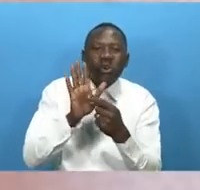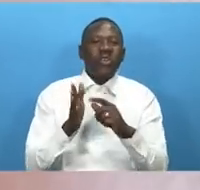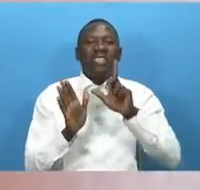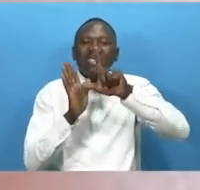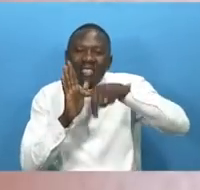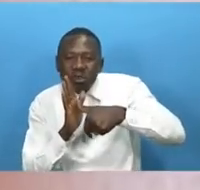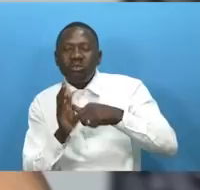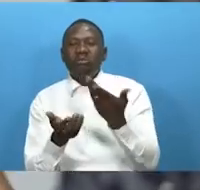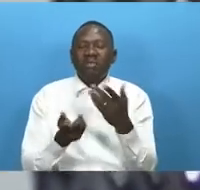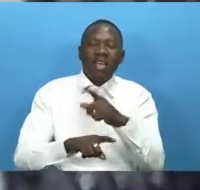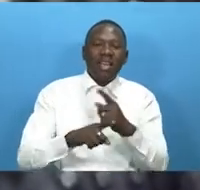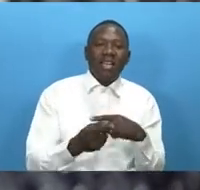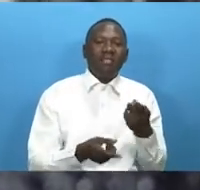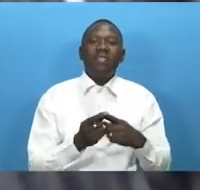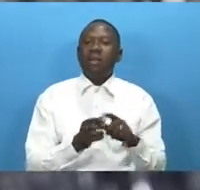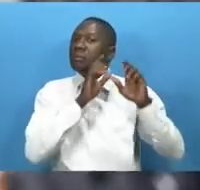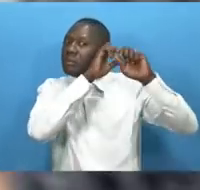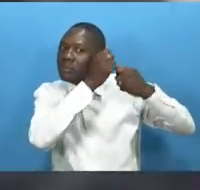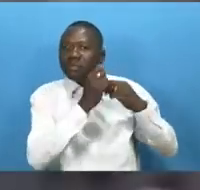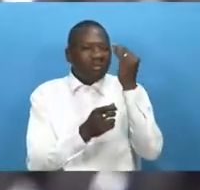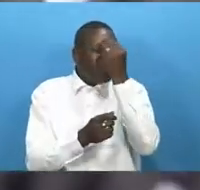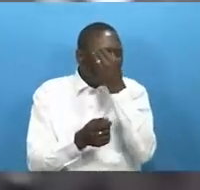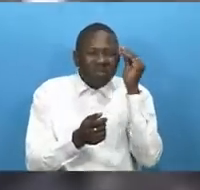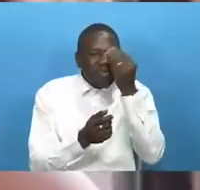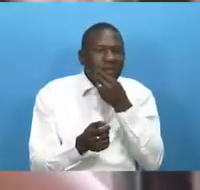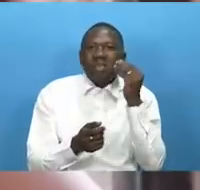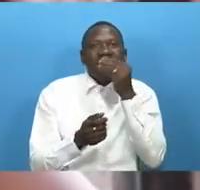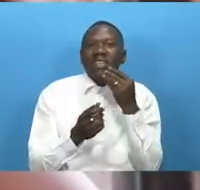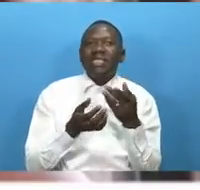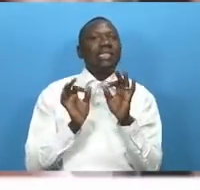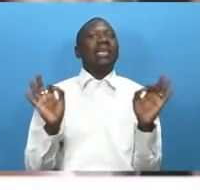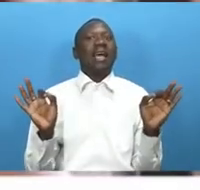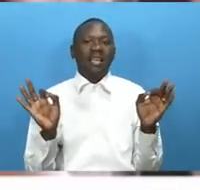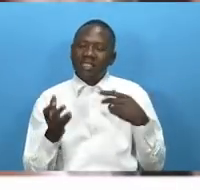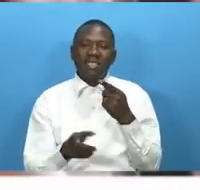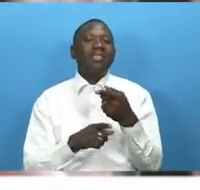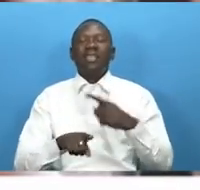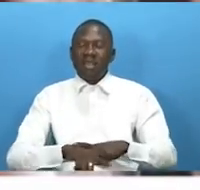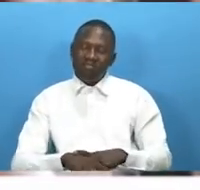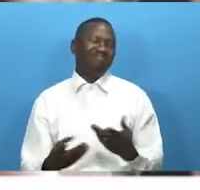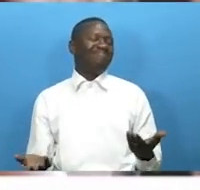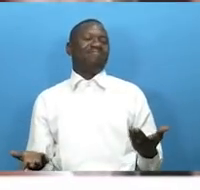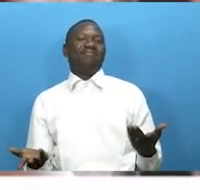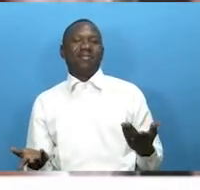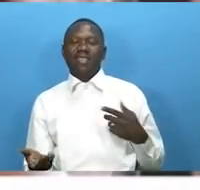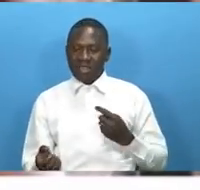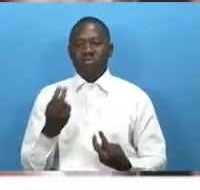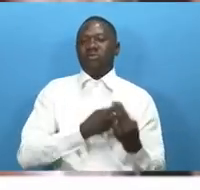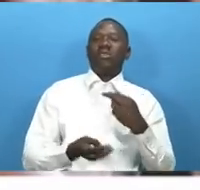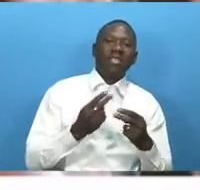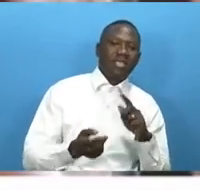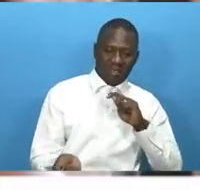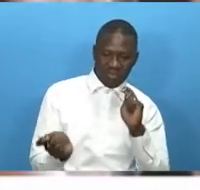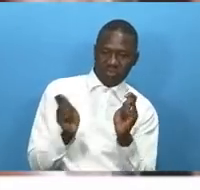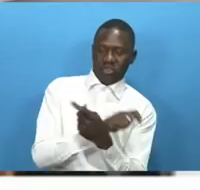then boomerang when i came i came with with a full force and i said this time around it's another fatu